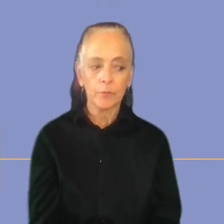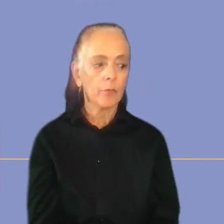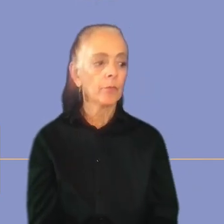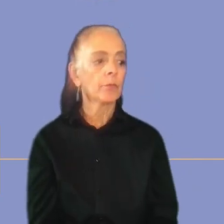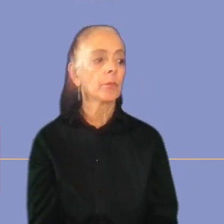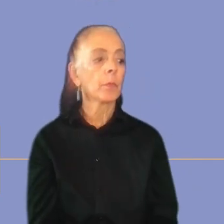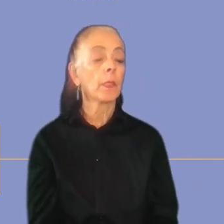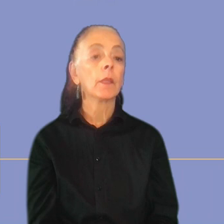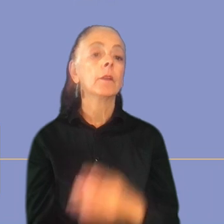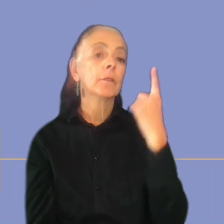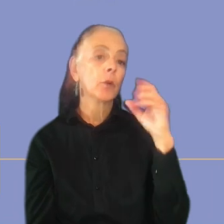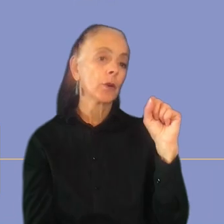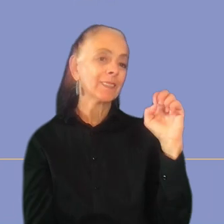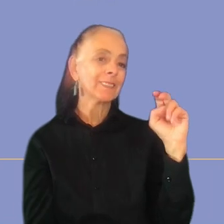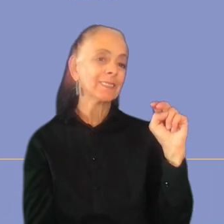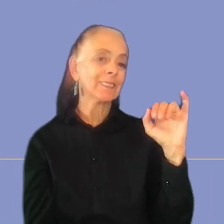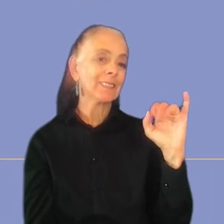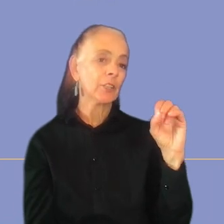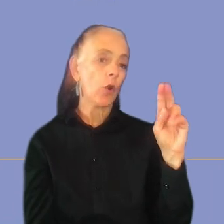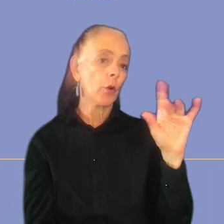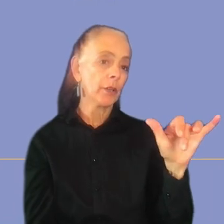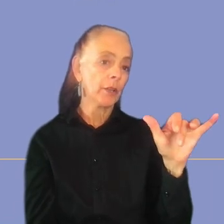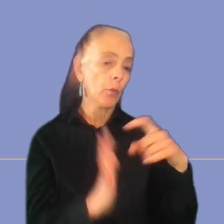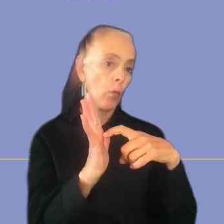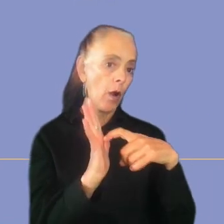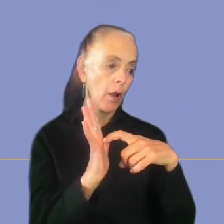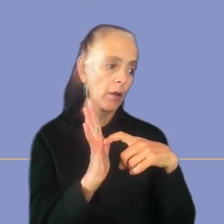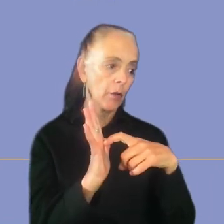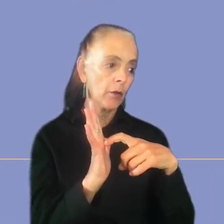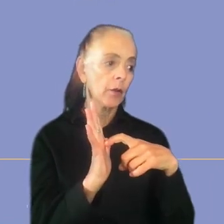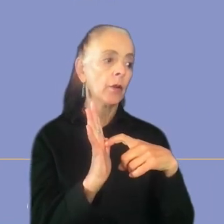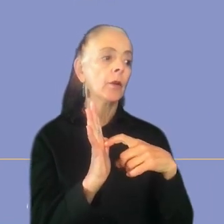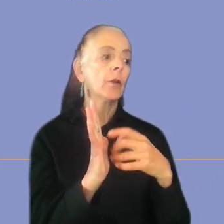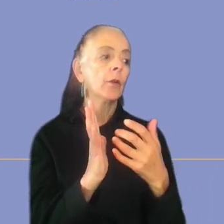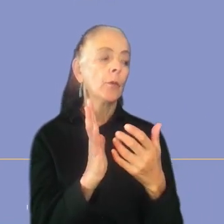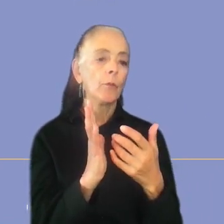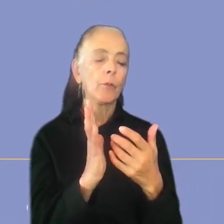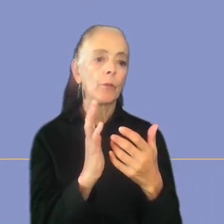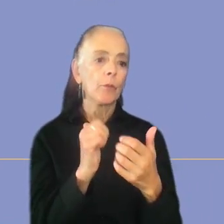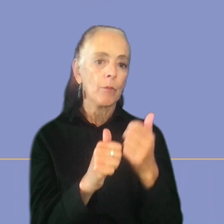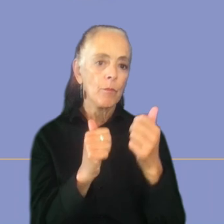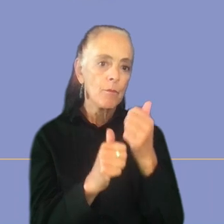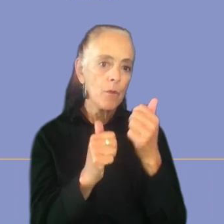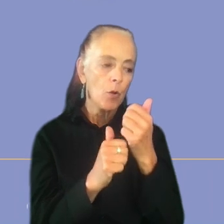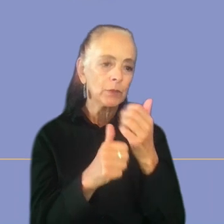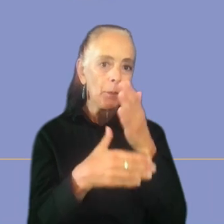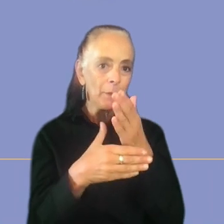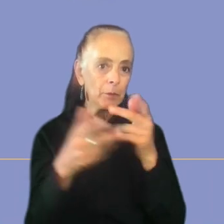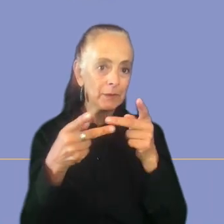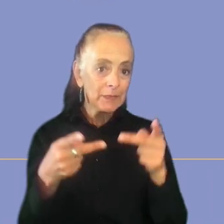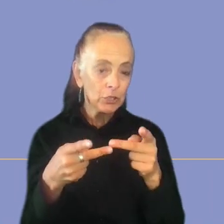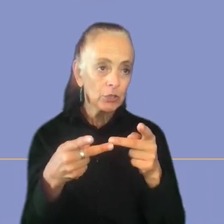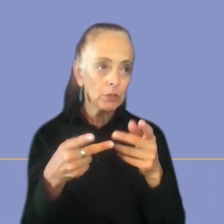So for the seniority required it is primarily mid position then followed by senior position and then